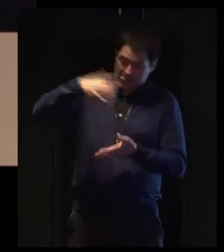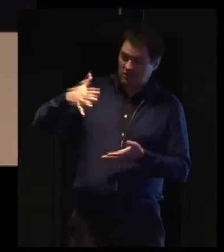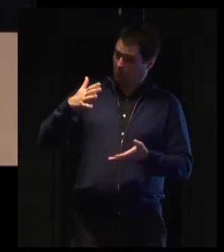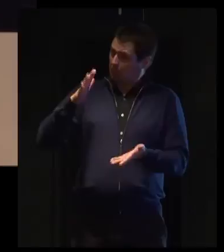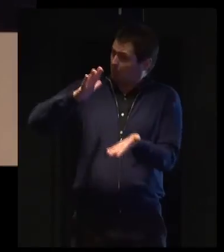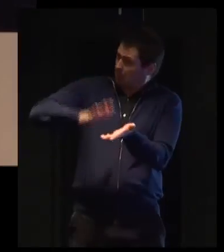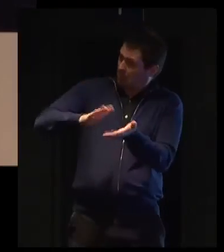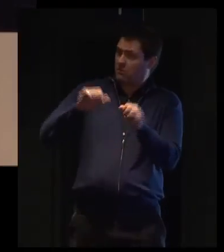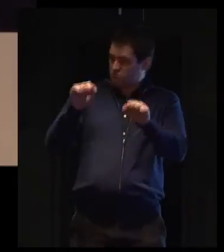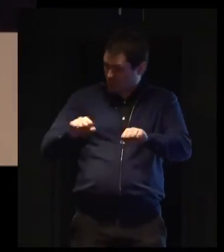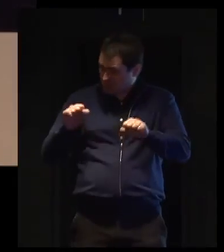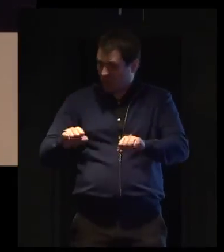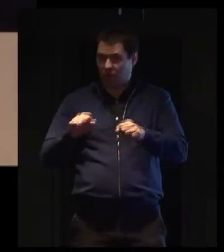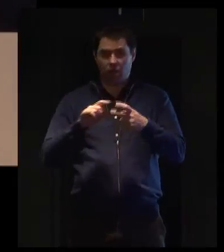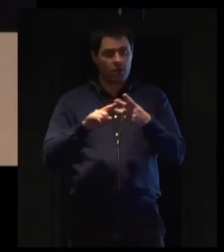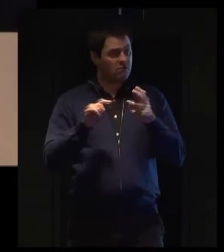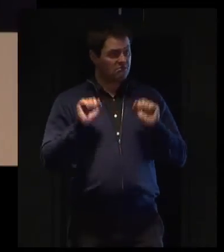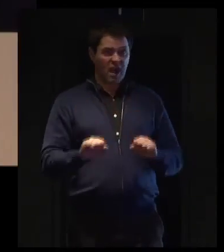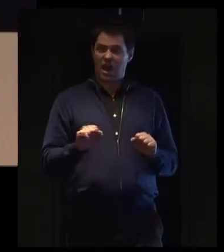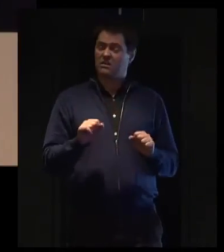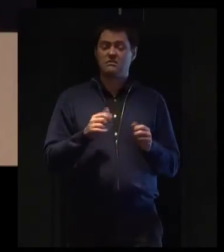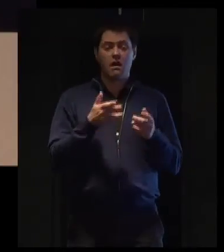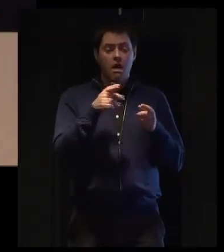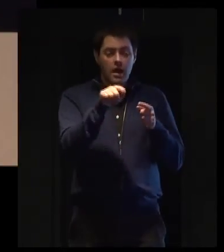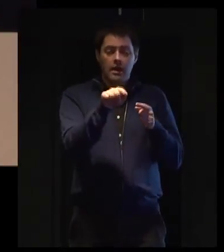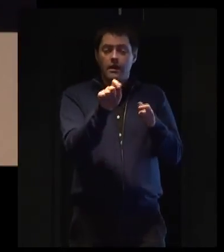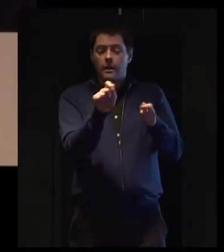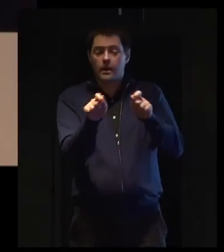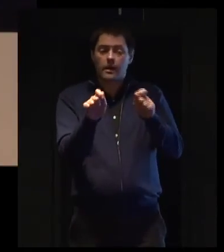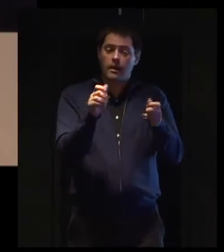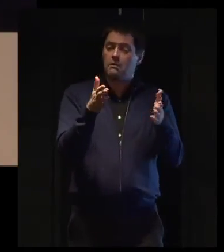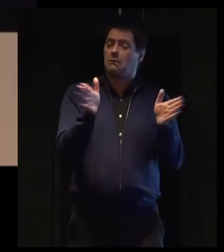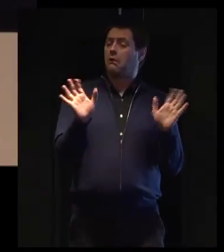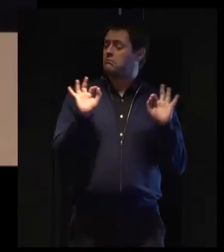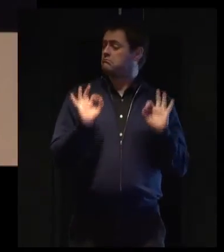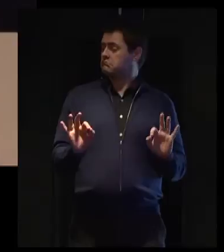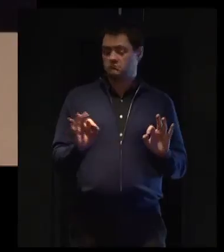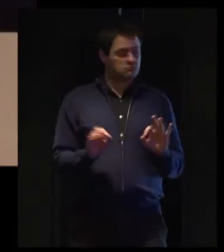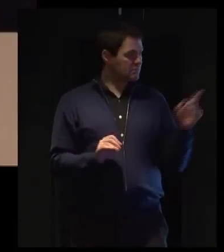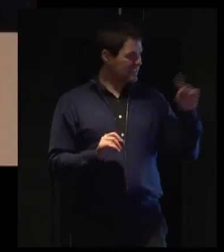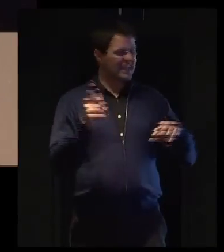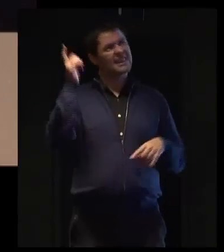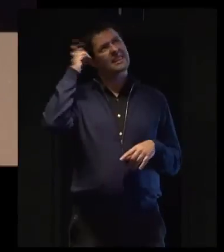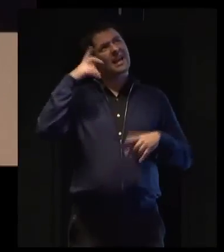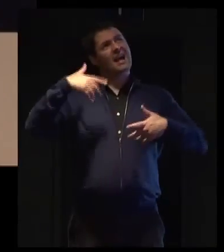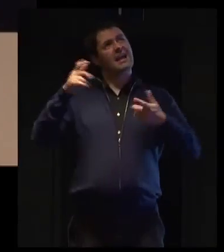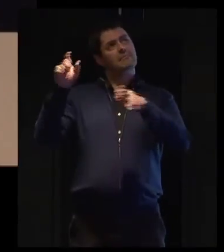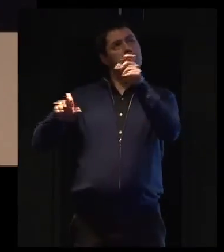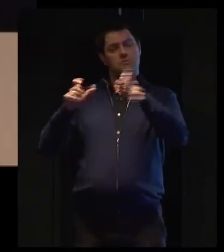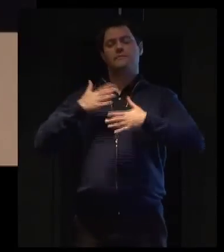And you can just provide it very simply. Think of providing such services as you would any other customer.